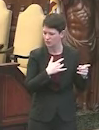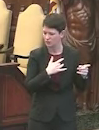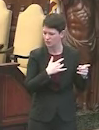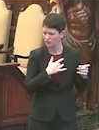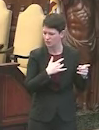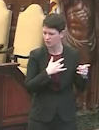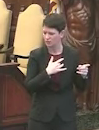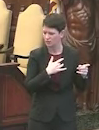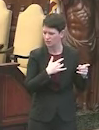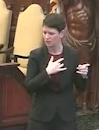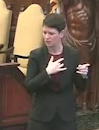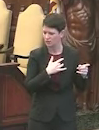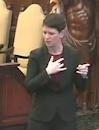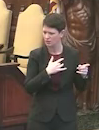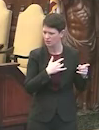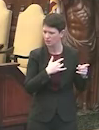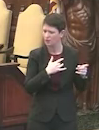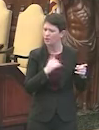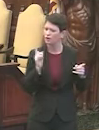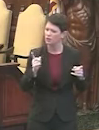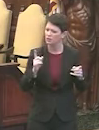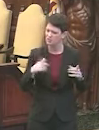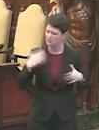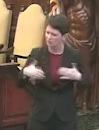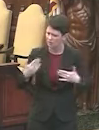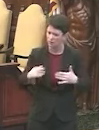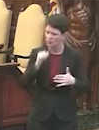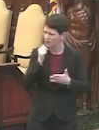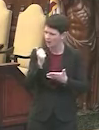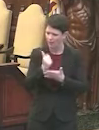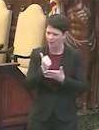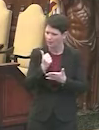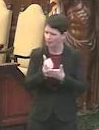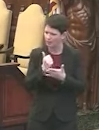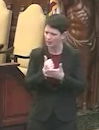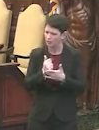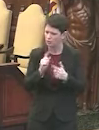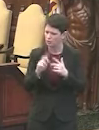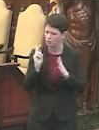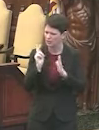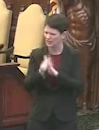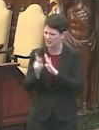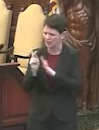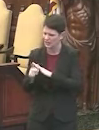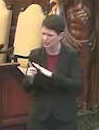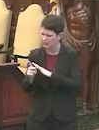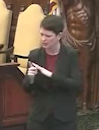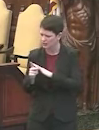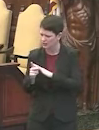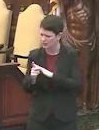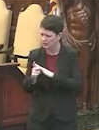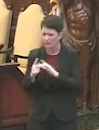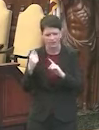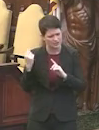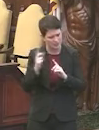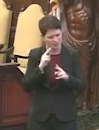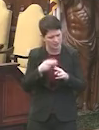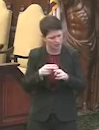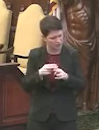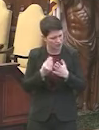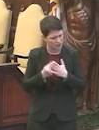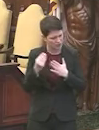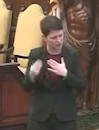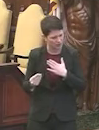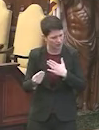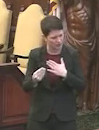air particles along. We're not really doing anything to kill them. Like some have mentioned buying these,